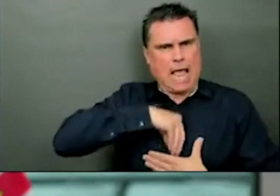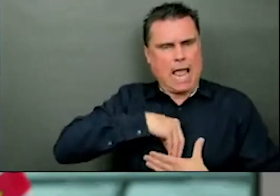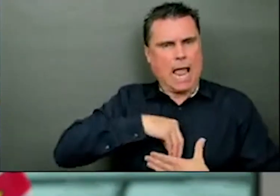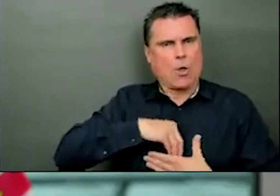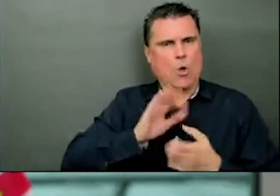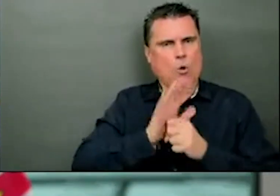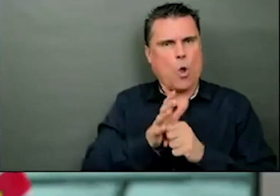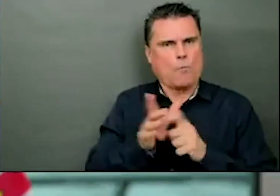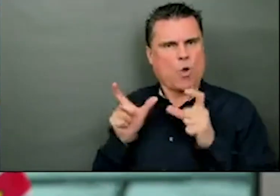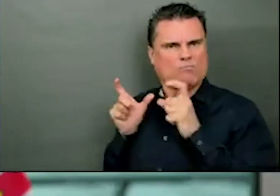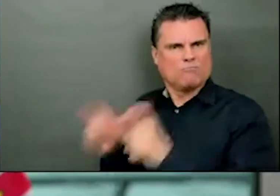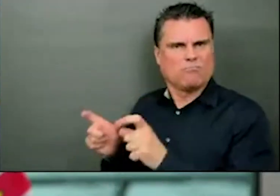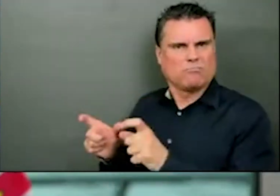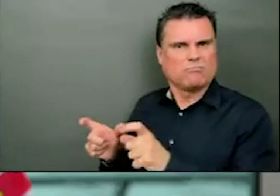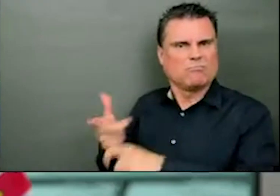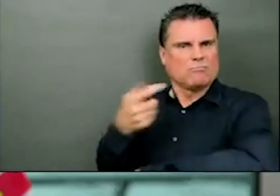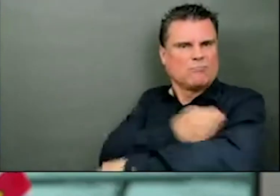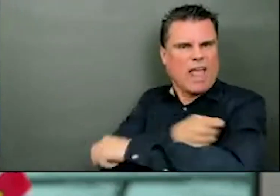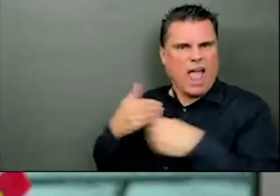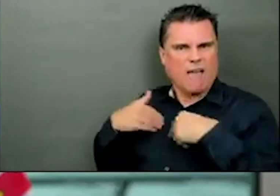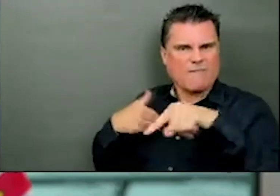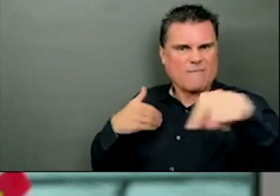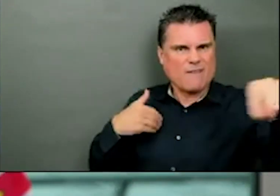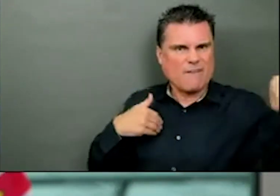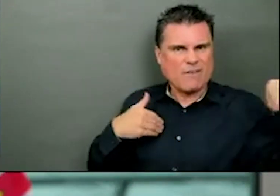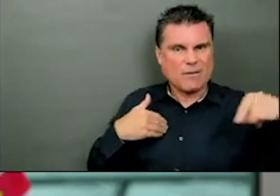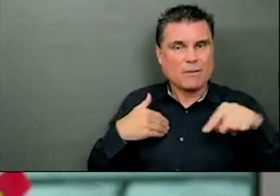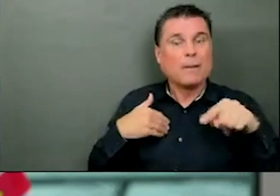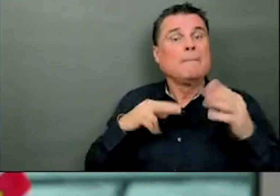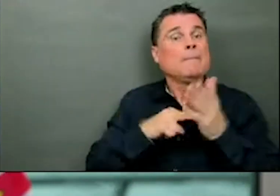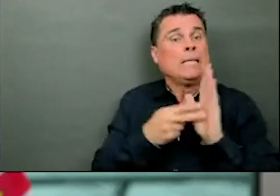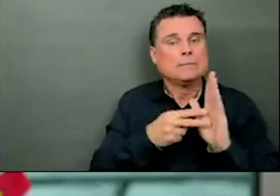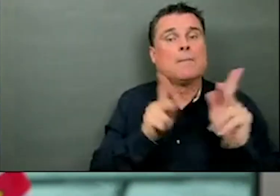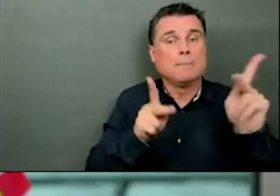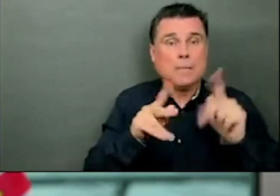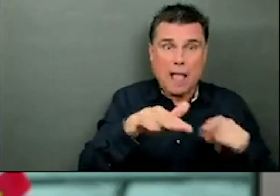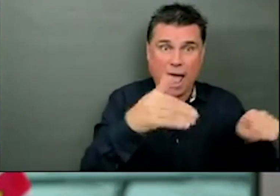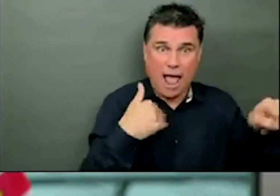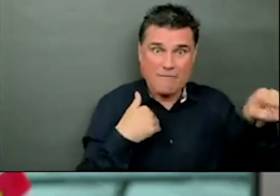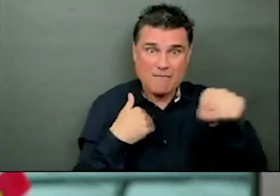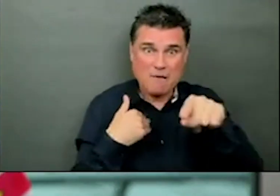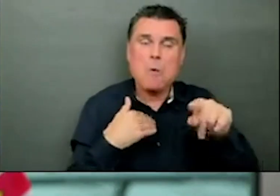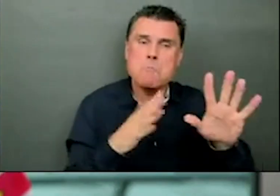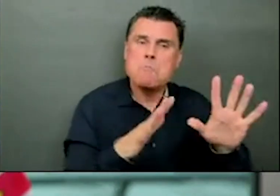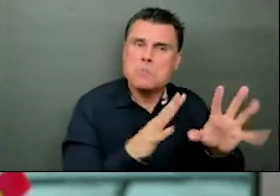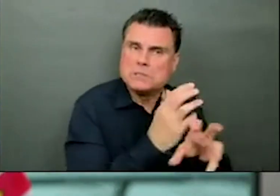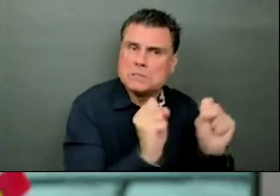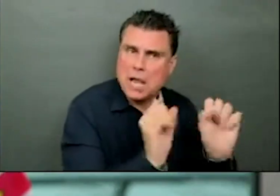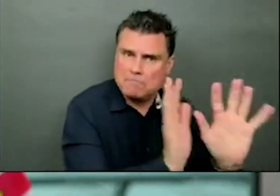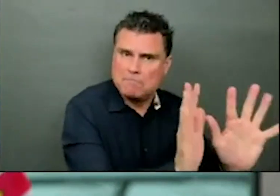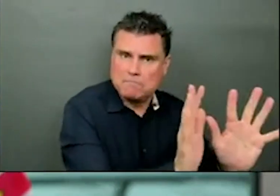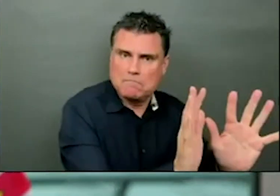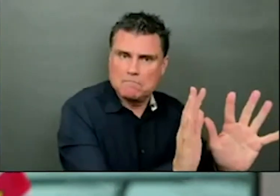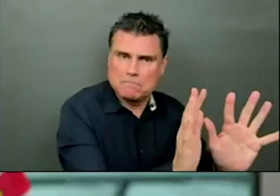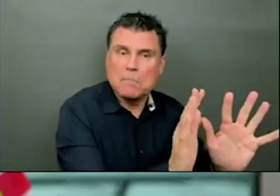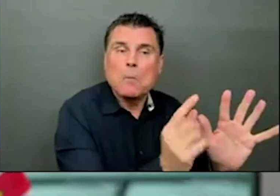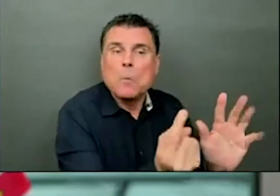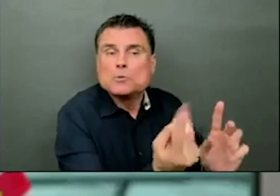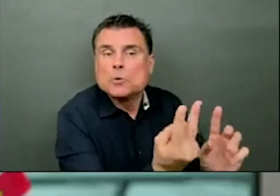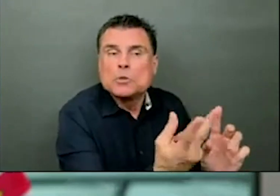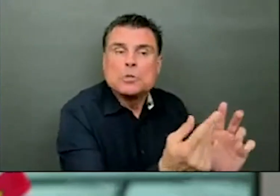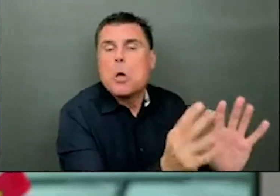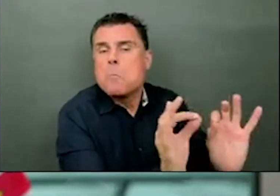immunity although I don't like that one quite so much. But, you know, that's about how this virus can propagate in